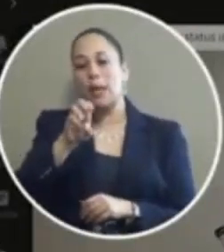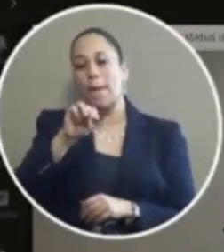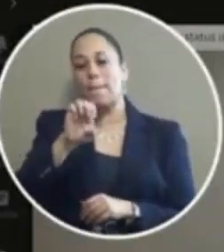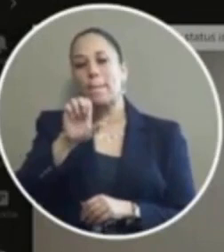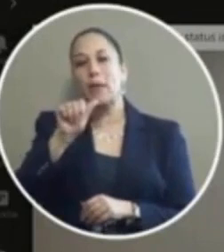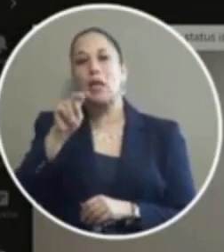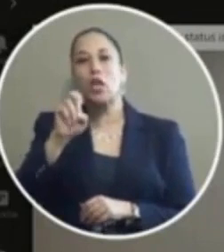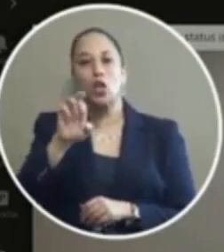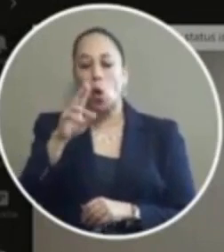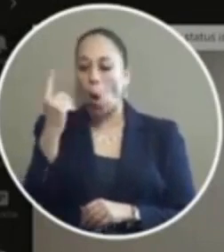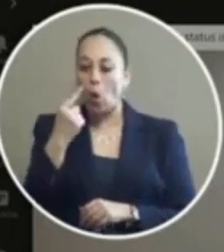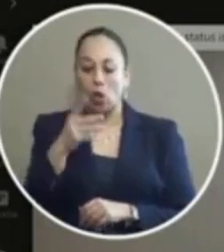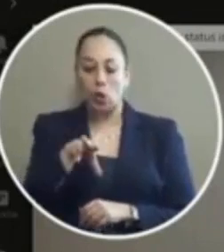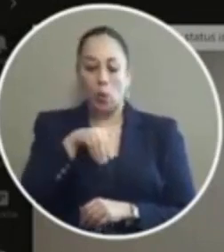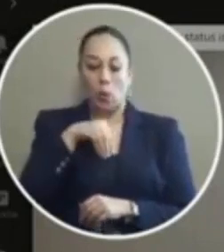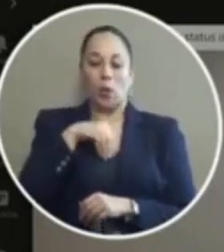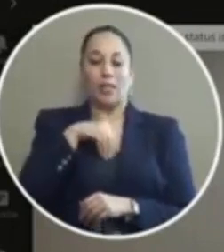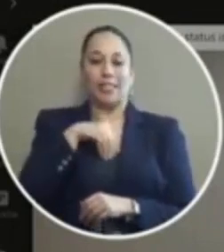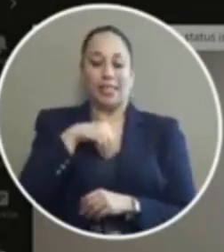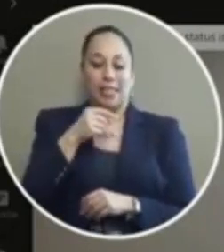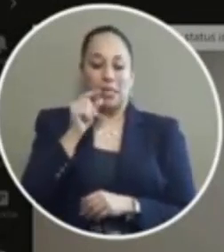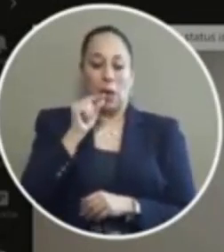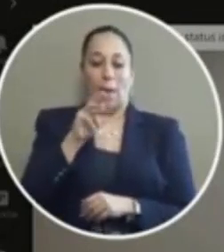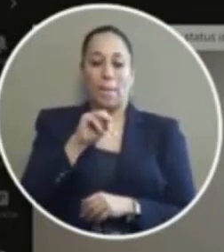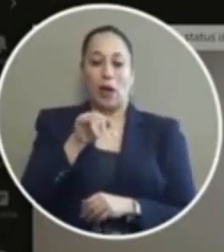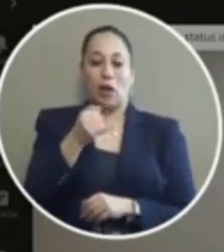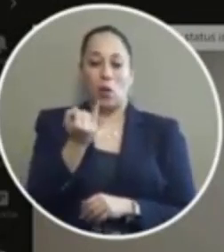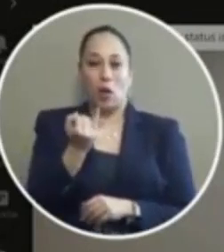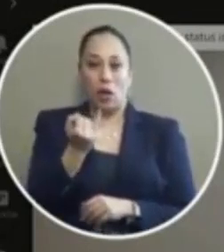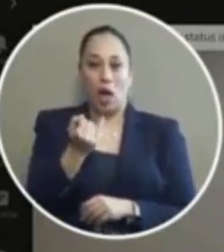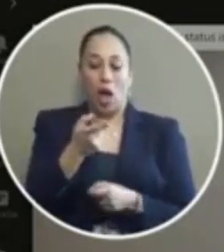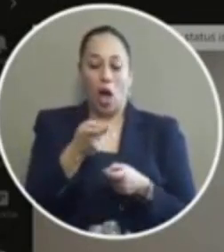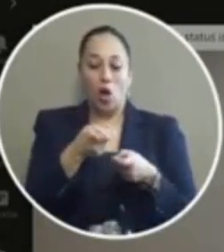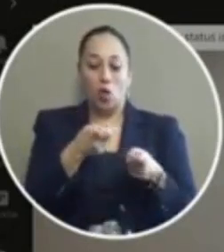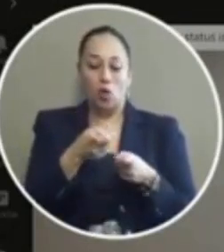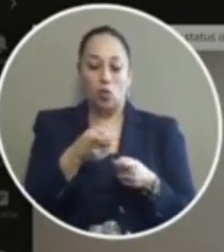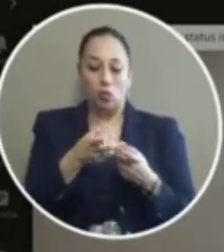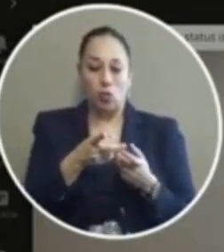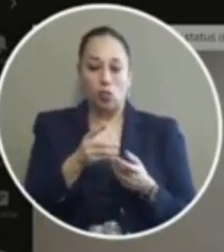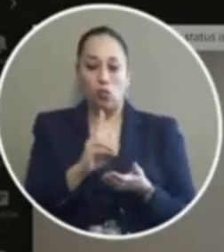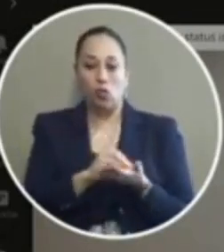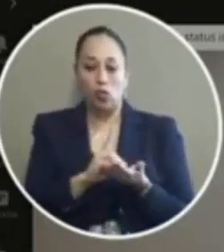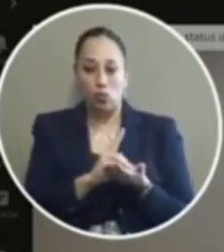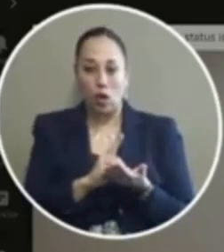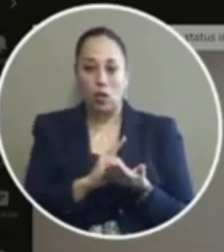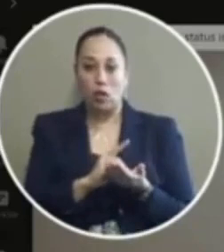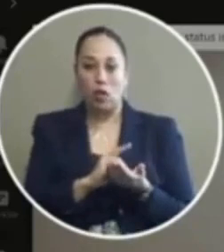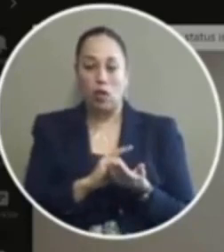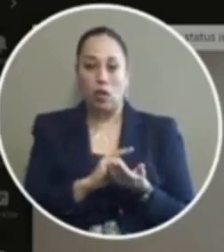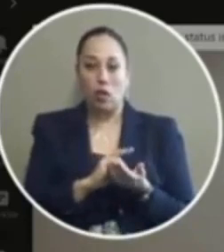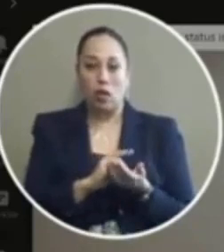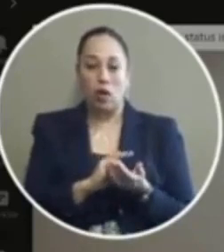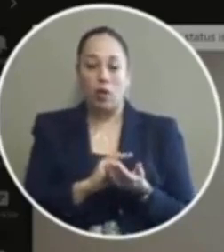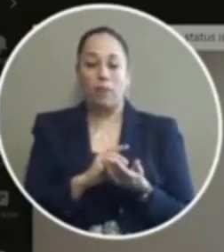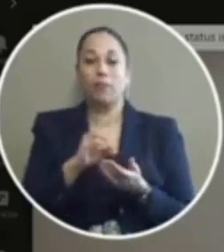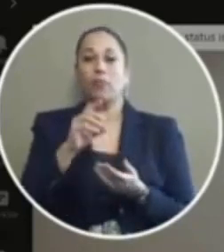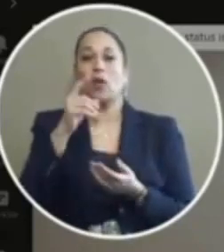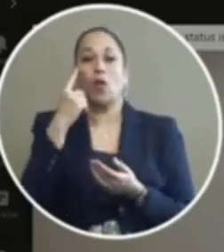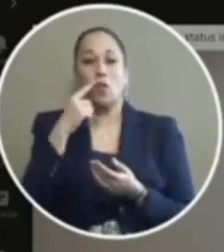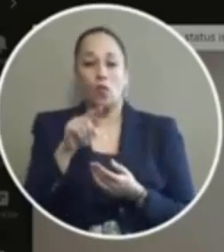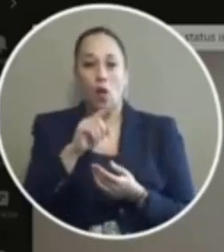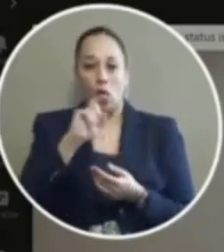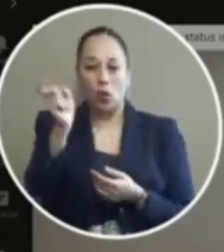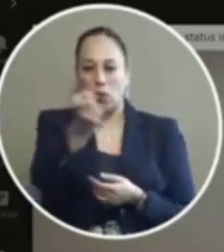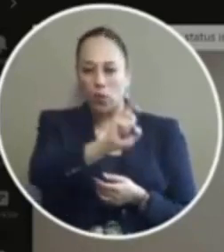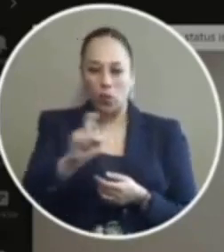about possession of marijuana cases possession of controlled substance that are penalty group to a criminal mischief graffiti